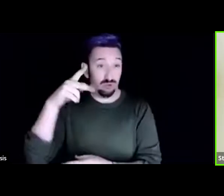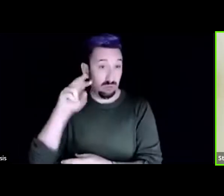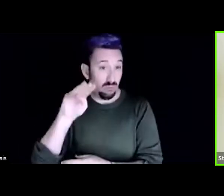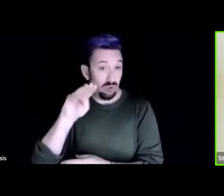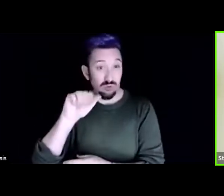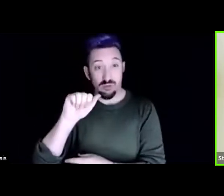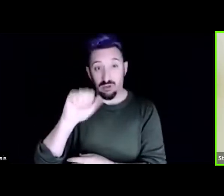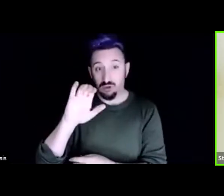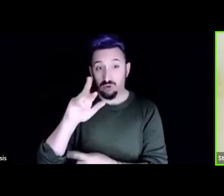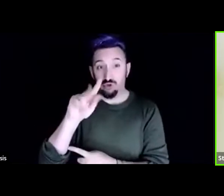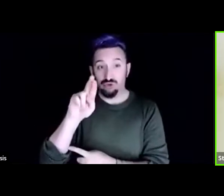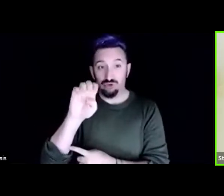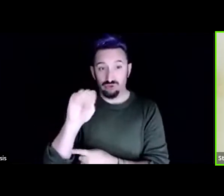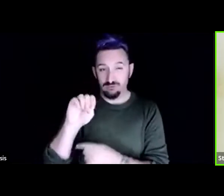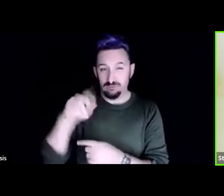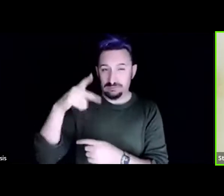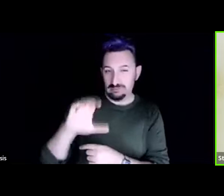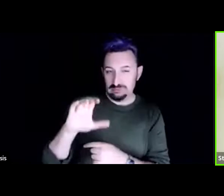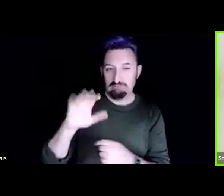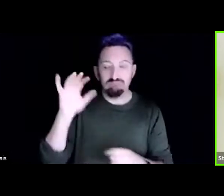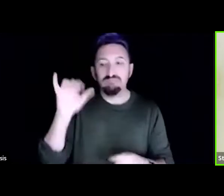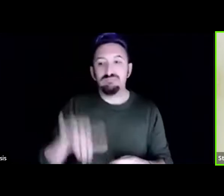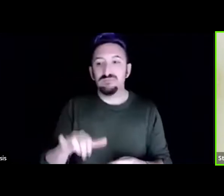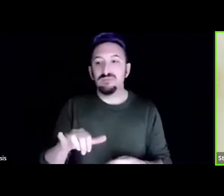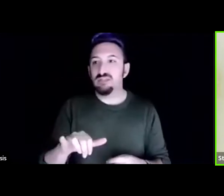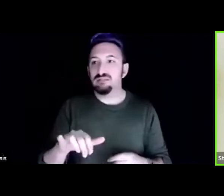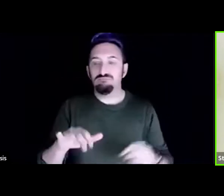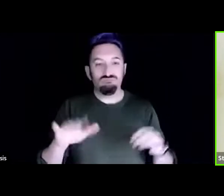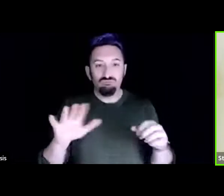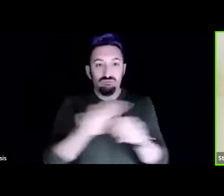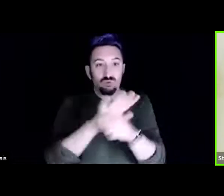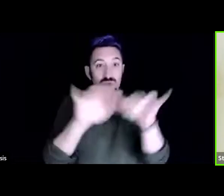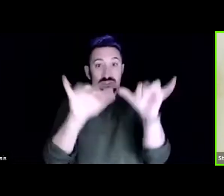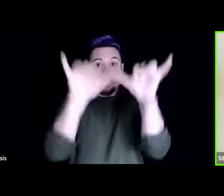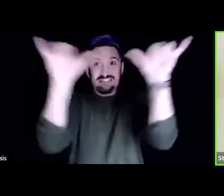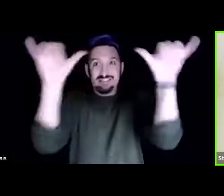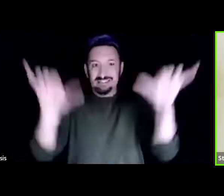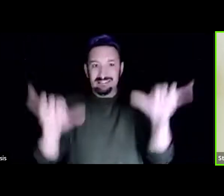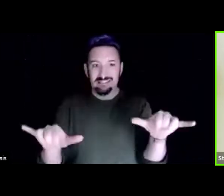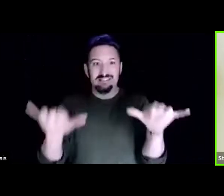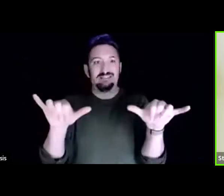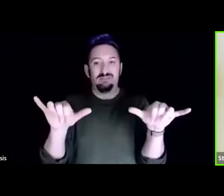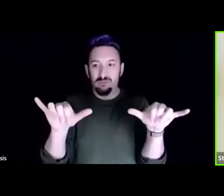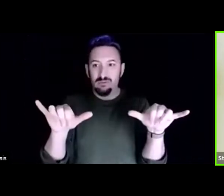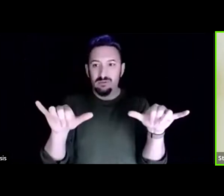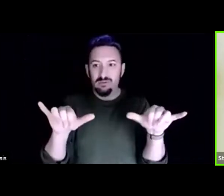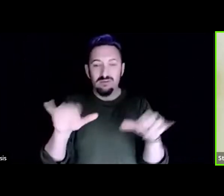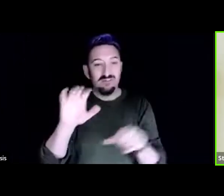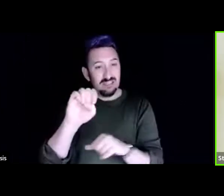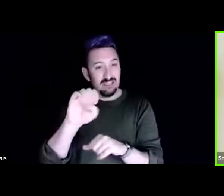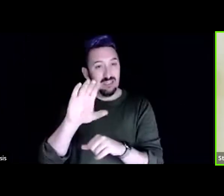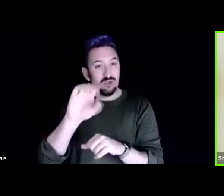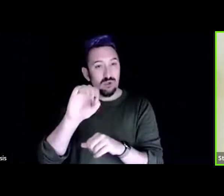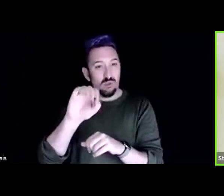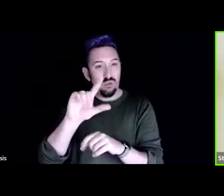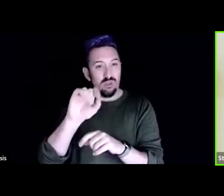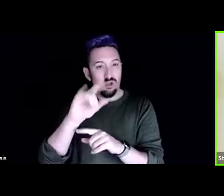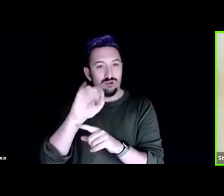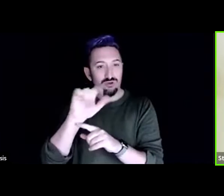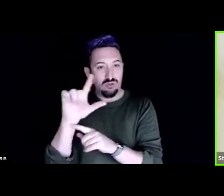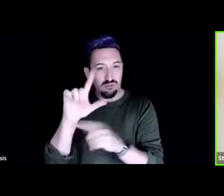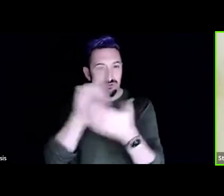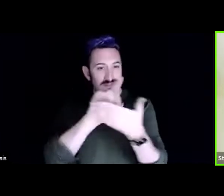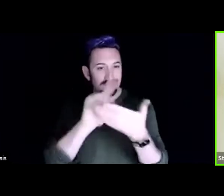a whole system of ecological design. And there is a, it's also a kind of a global movement of